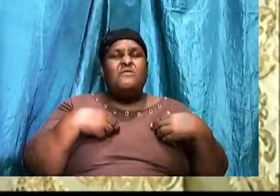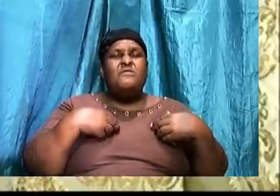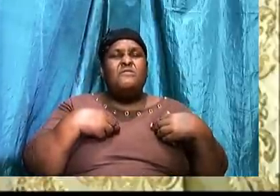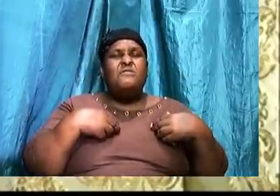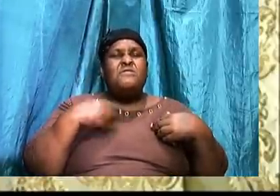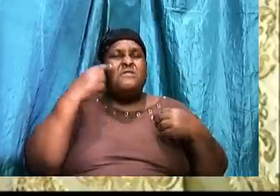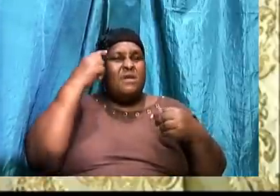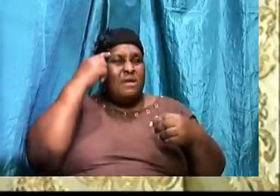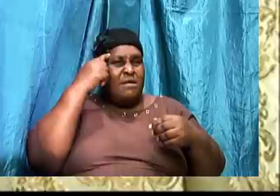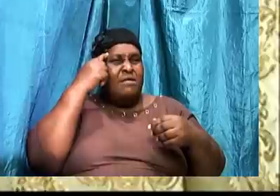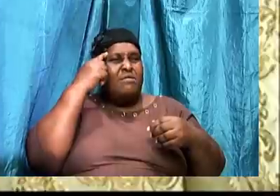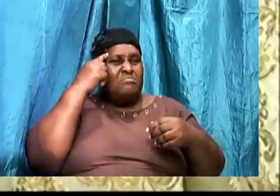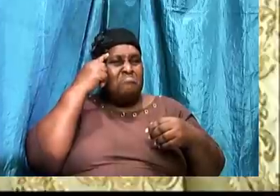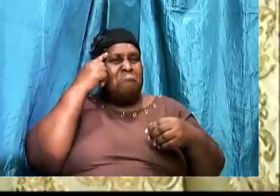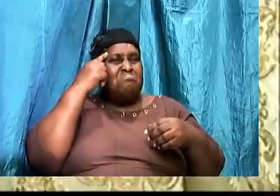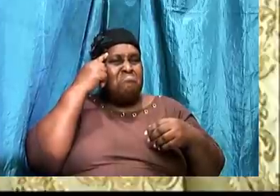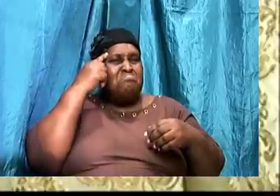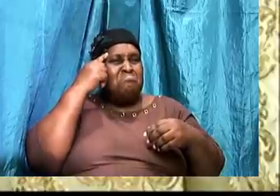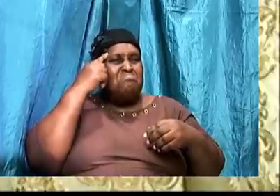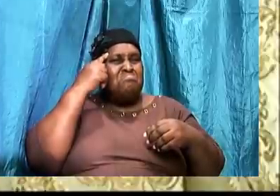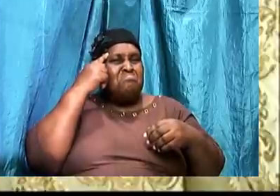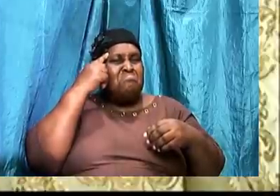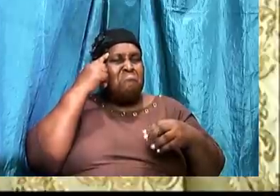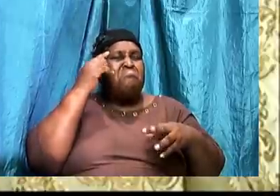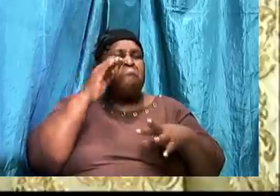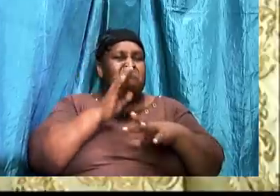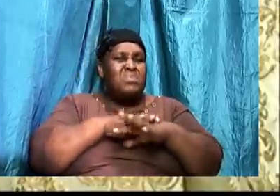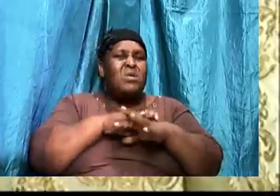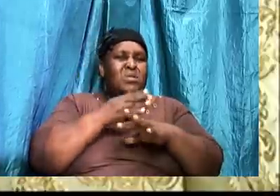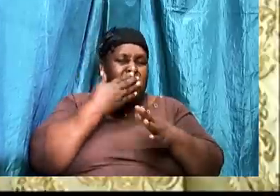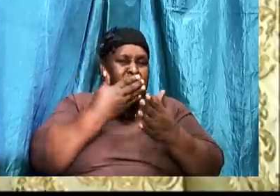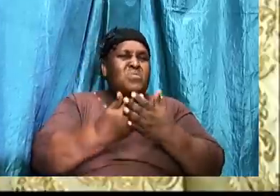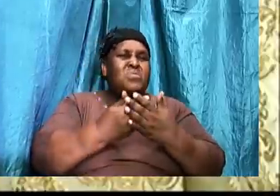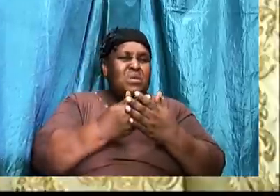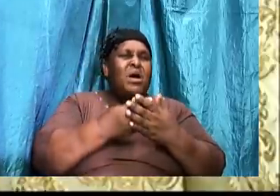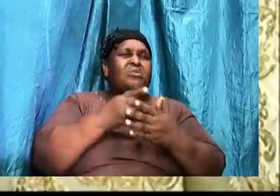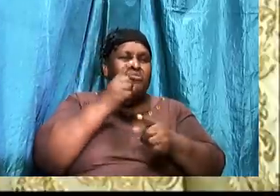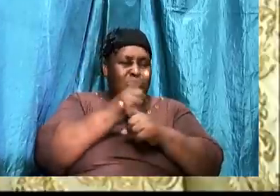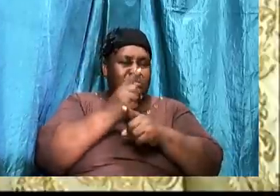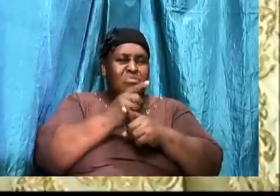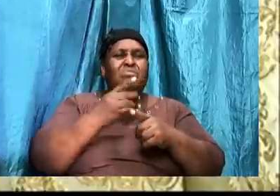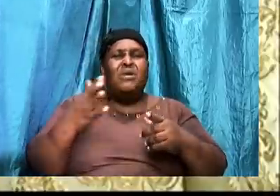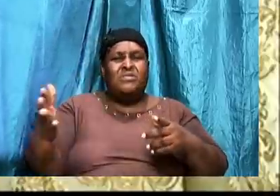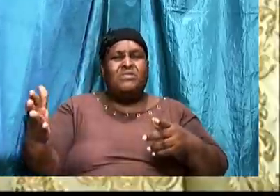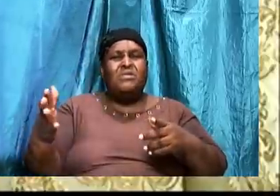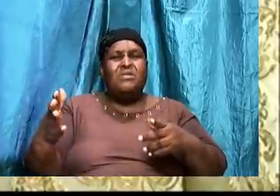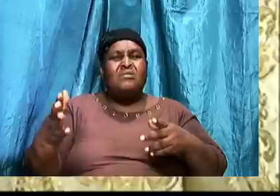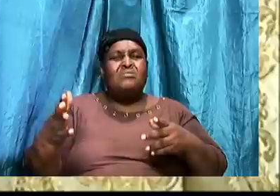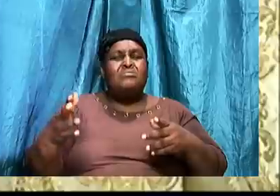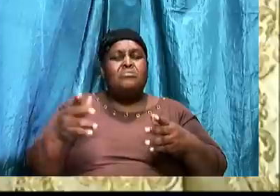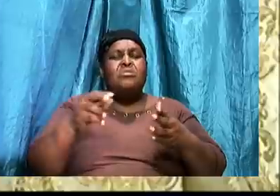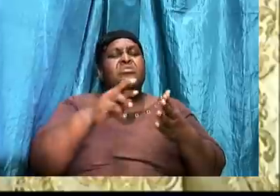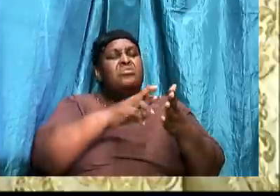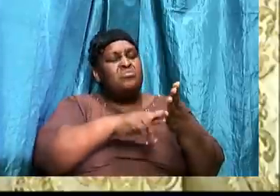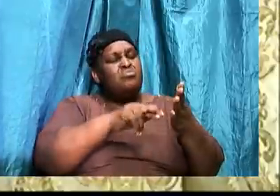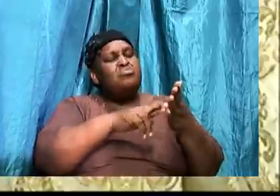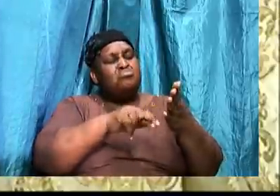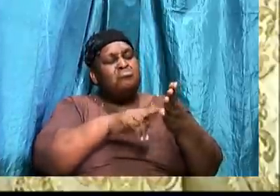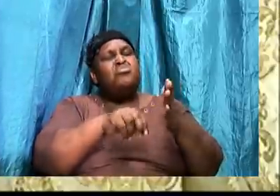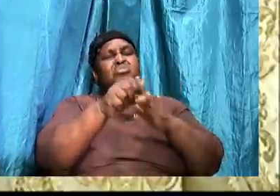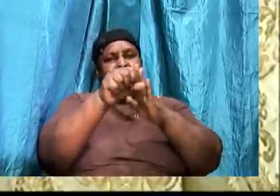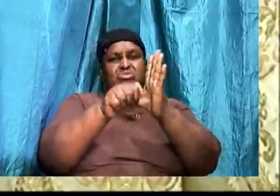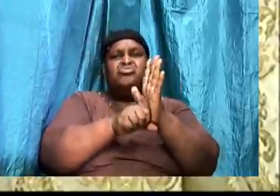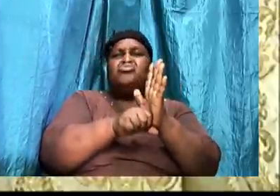the things that we need to do is to read the scriptures. Meditate upon them. Whatever we meditate upon.